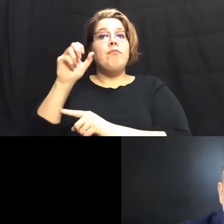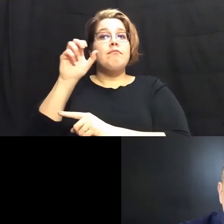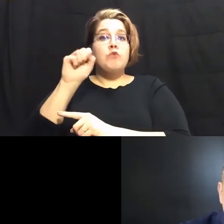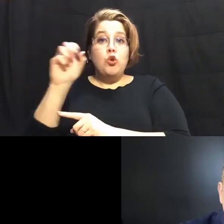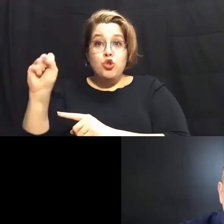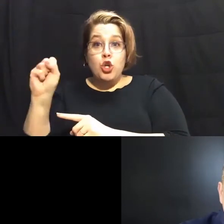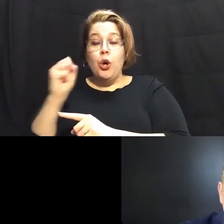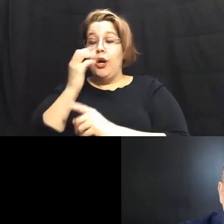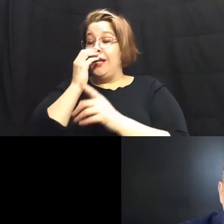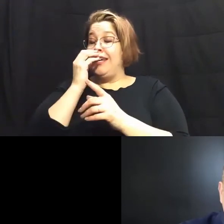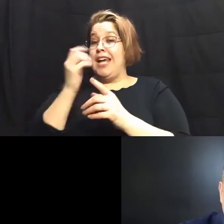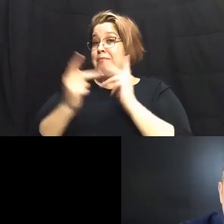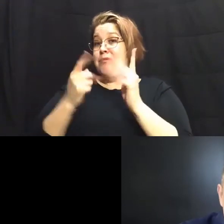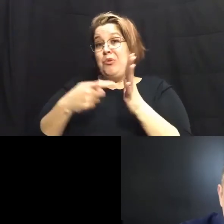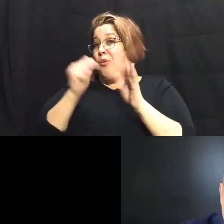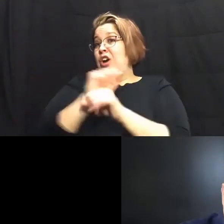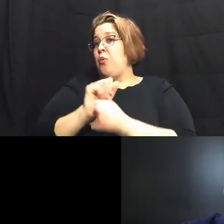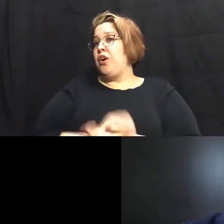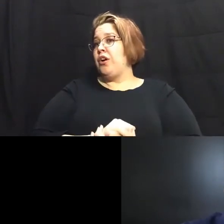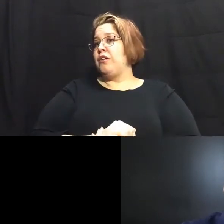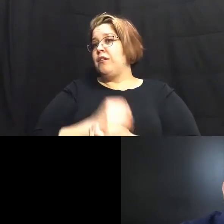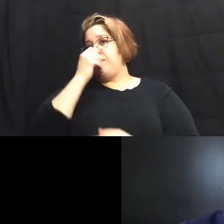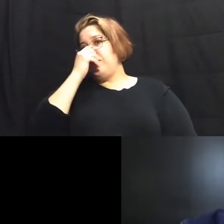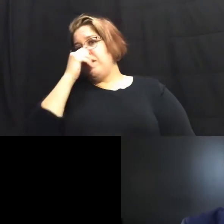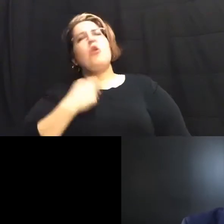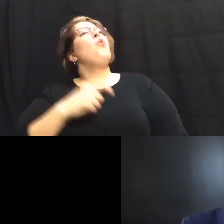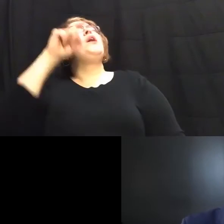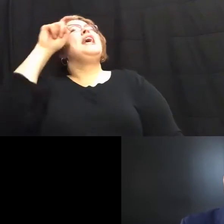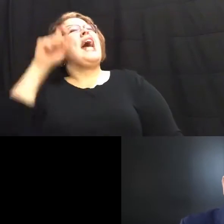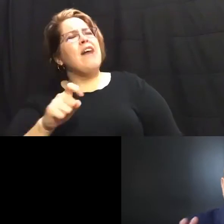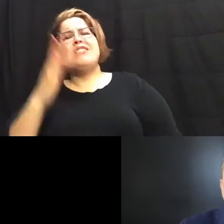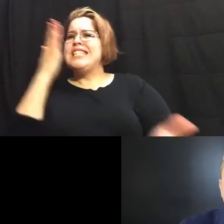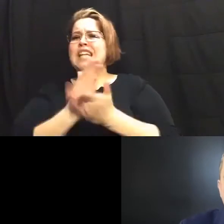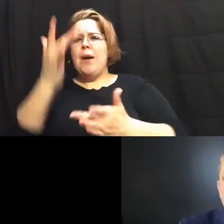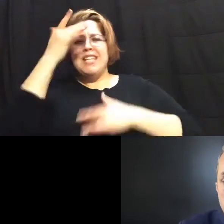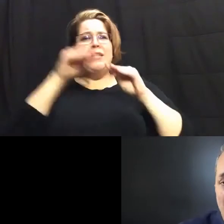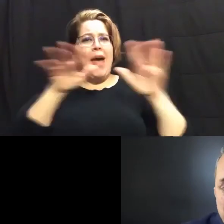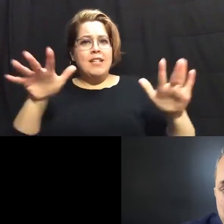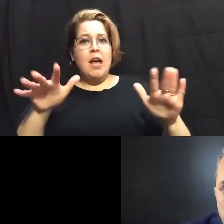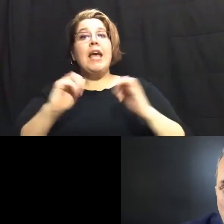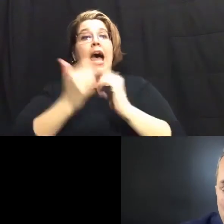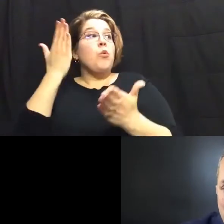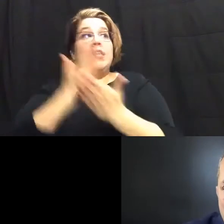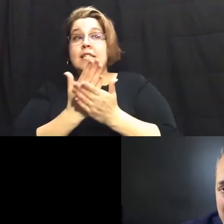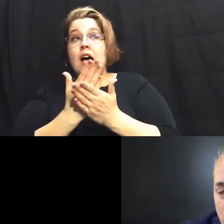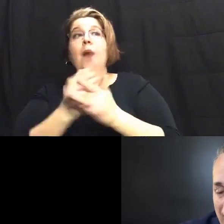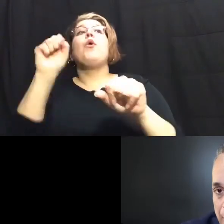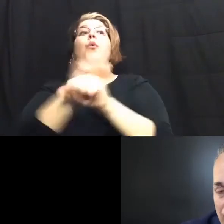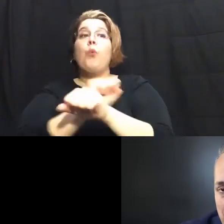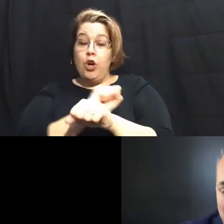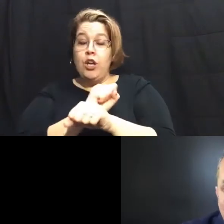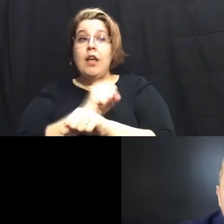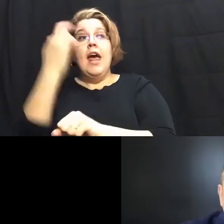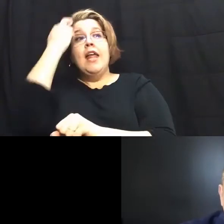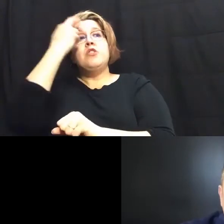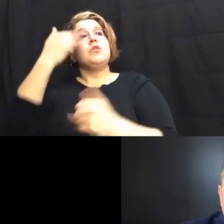must work like we we have to get out of this pandemic the route out of it is jobs and employment and that's why i put out